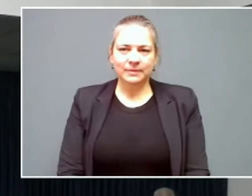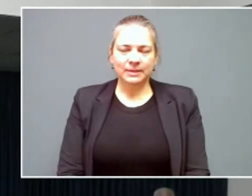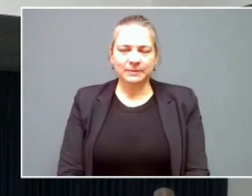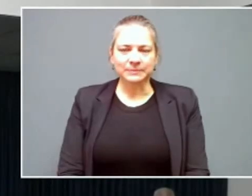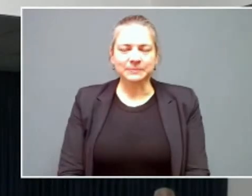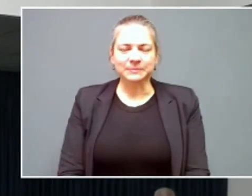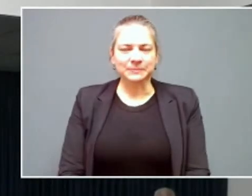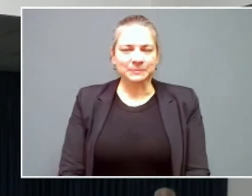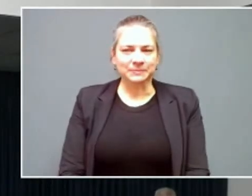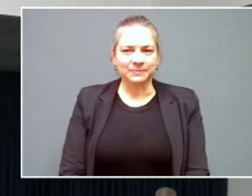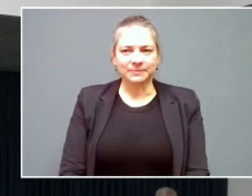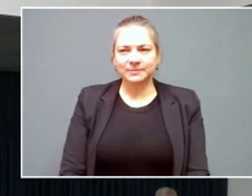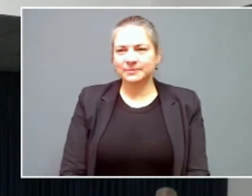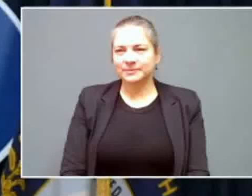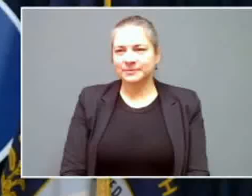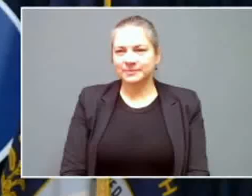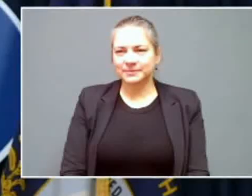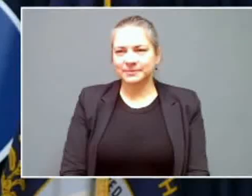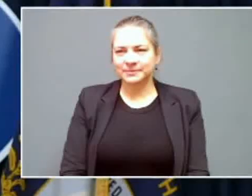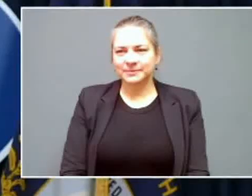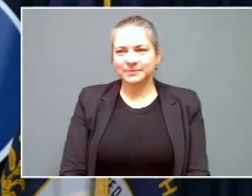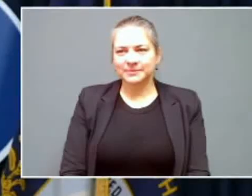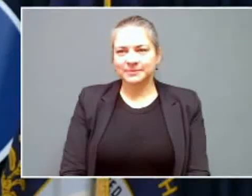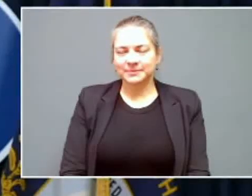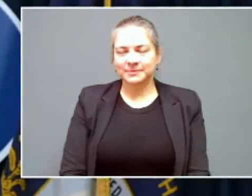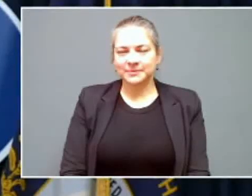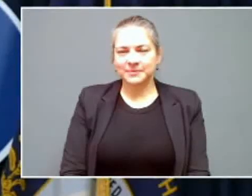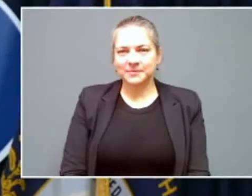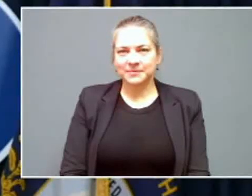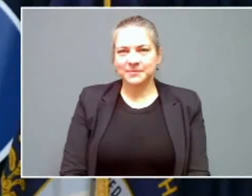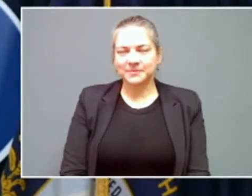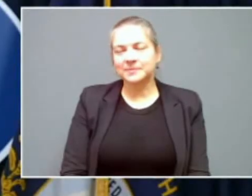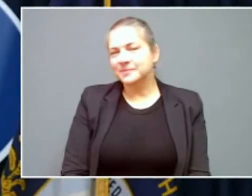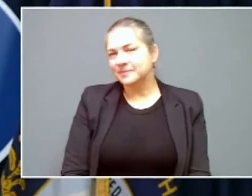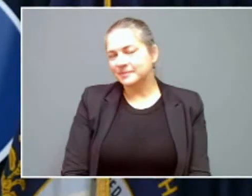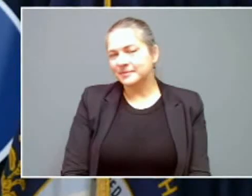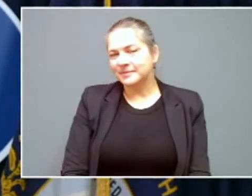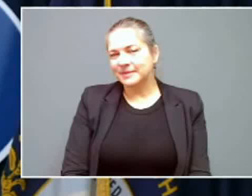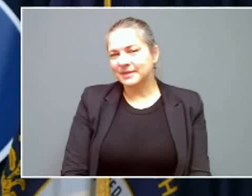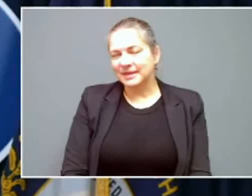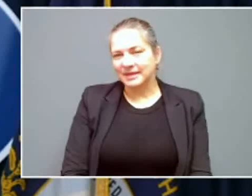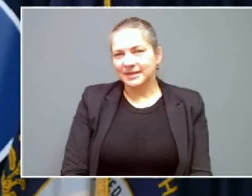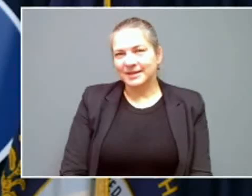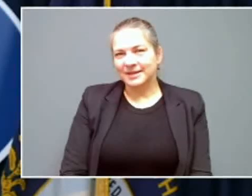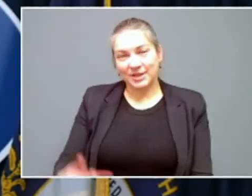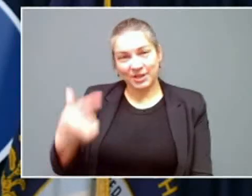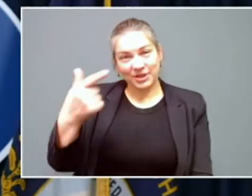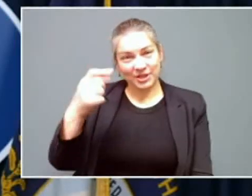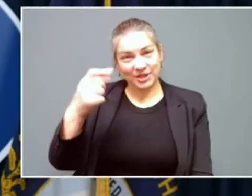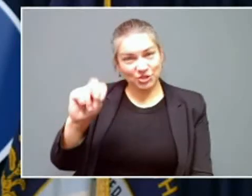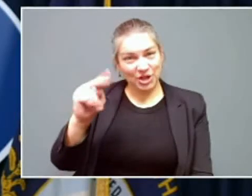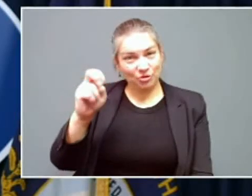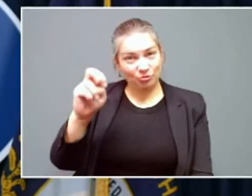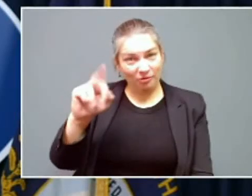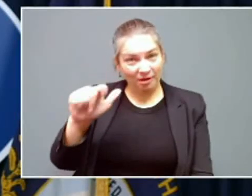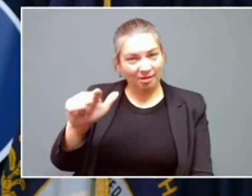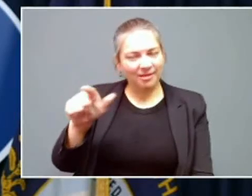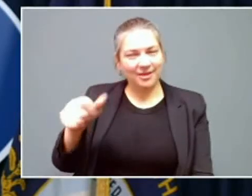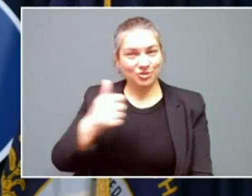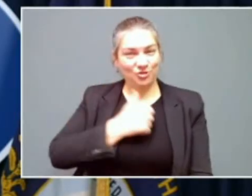I think the general said it well, and it's appropriate to be behind,